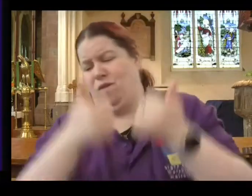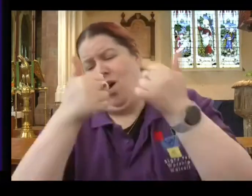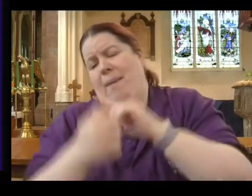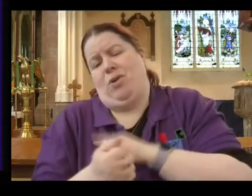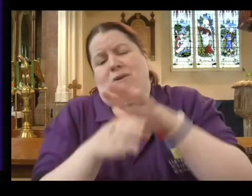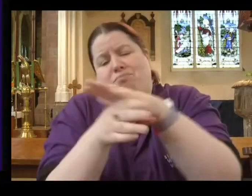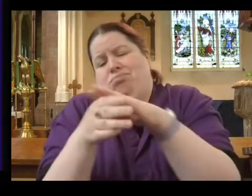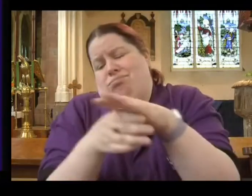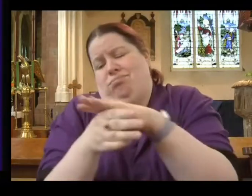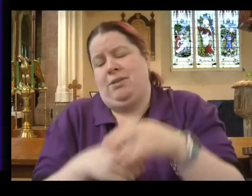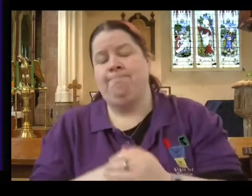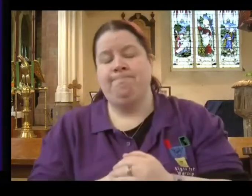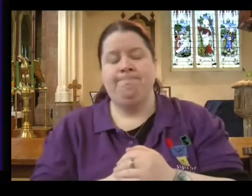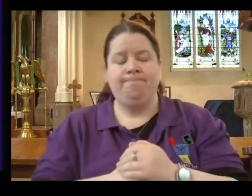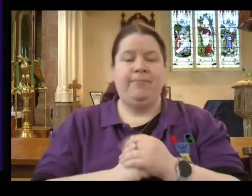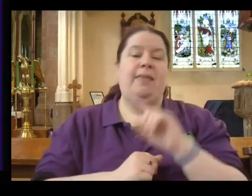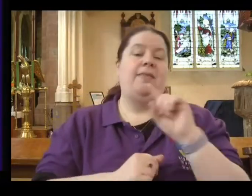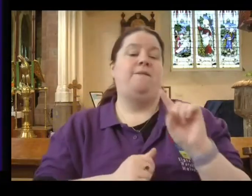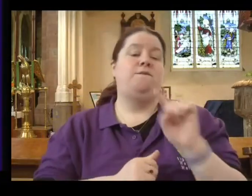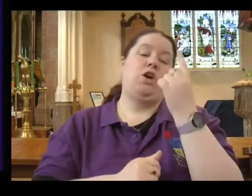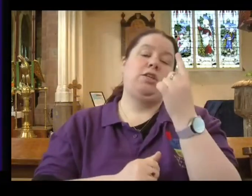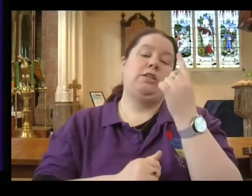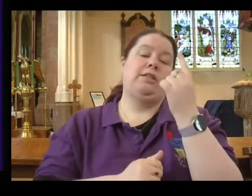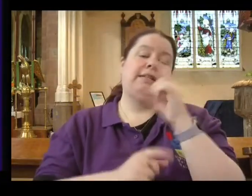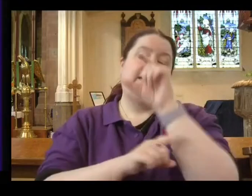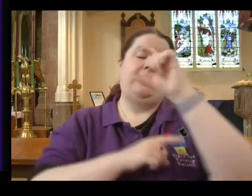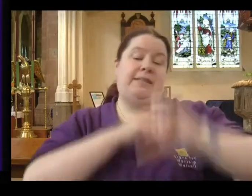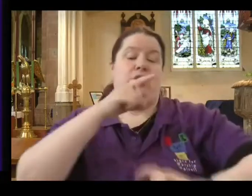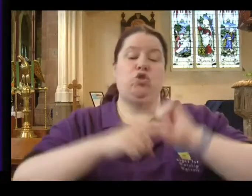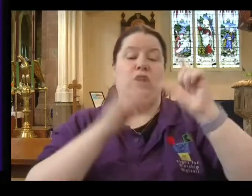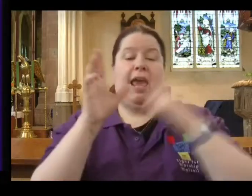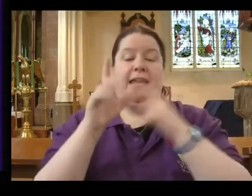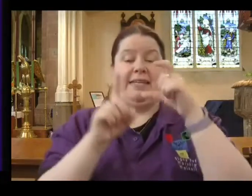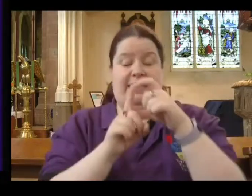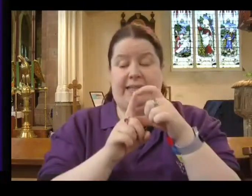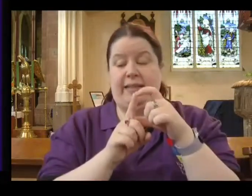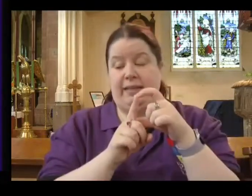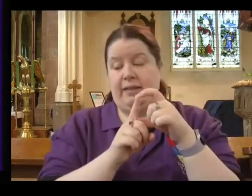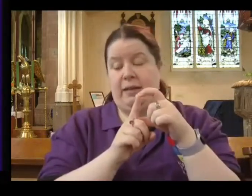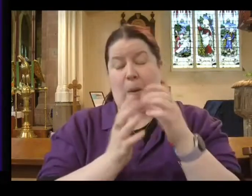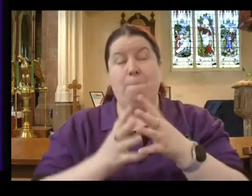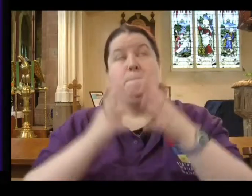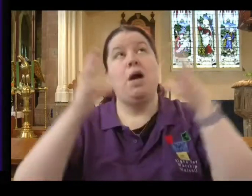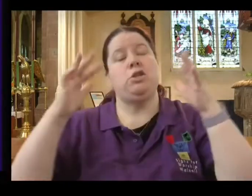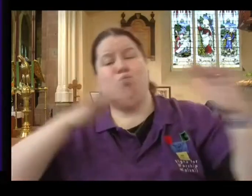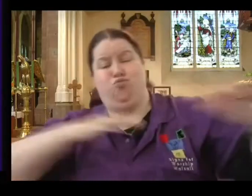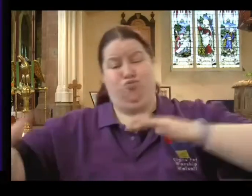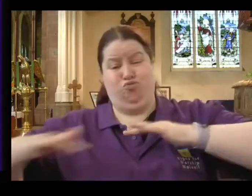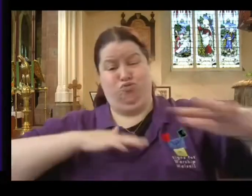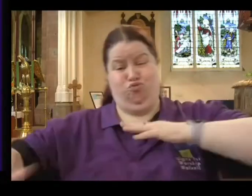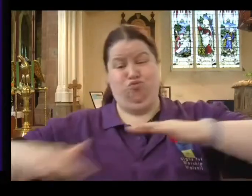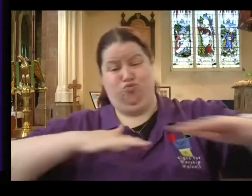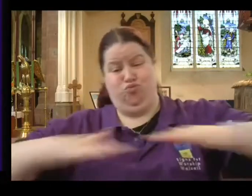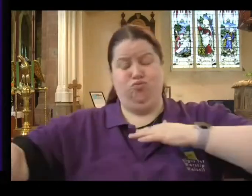And then it comes to the first century AD, to the time of Jesus or thereabouts. And a massive earthquake hits the city of